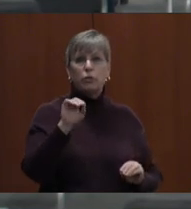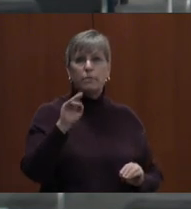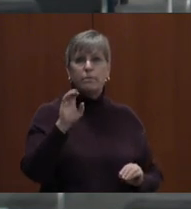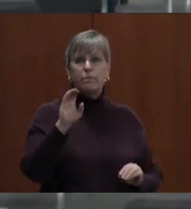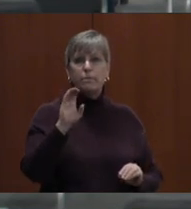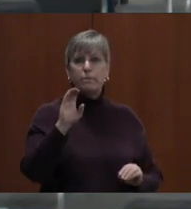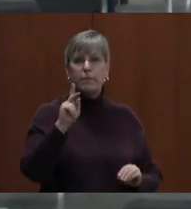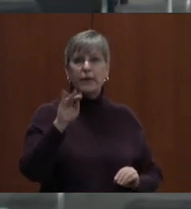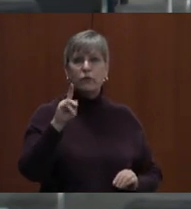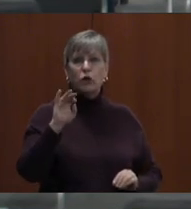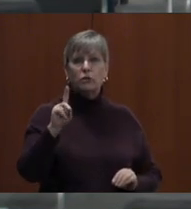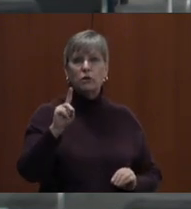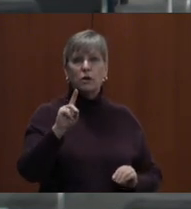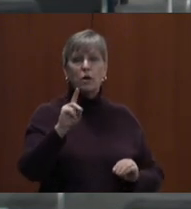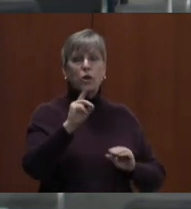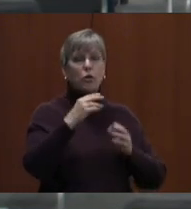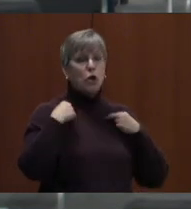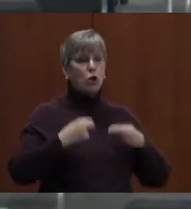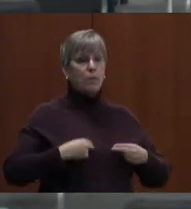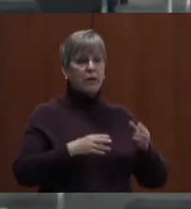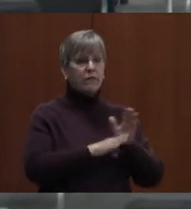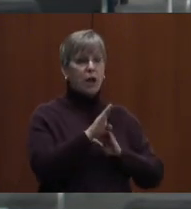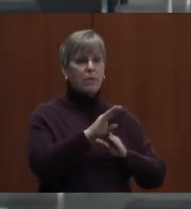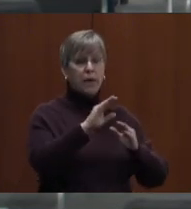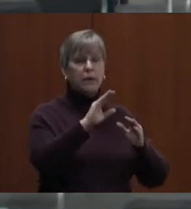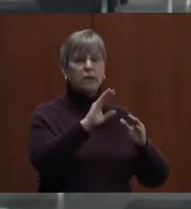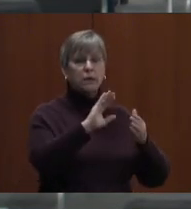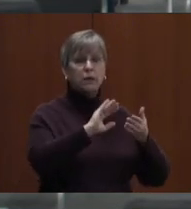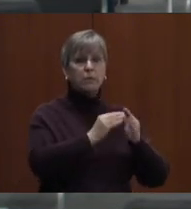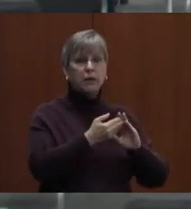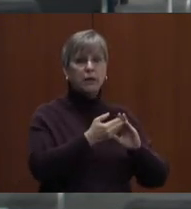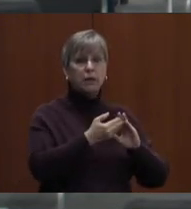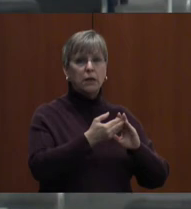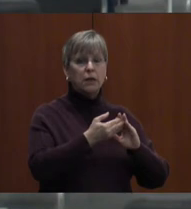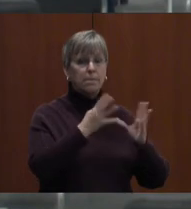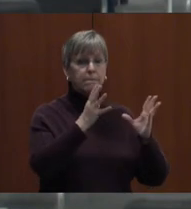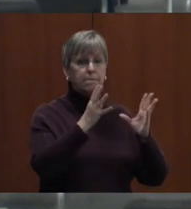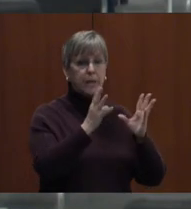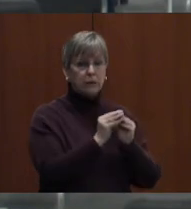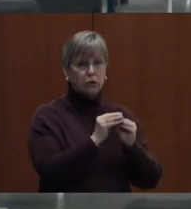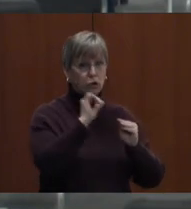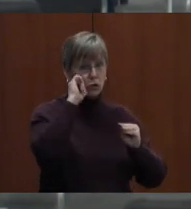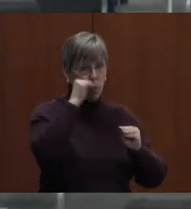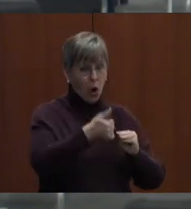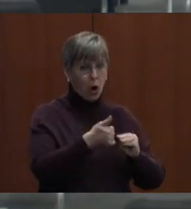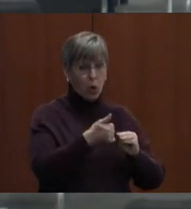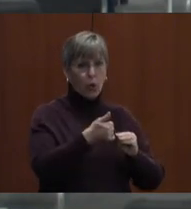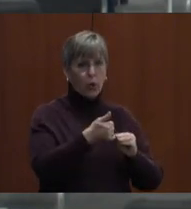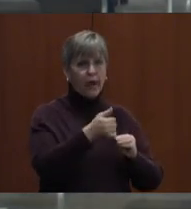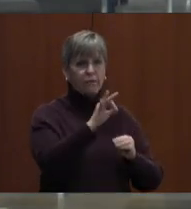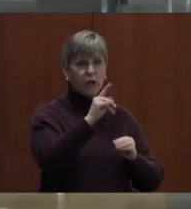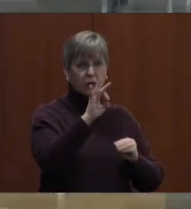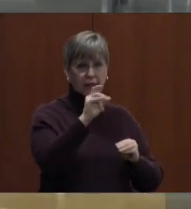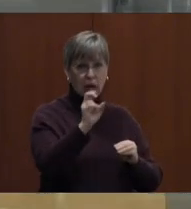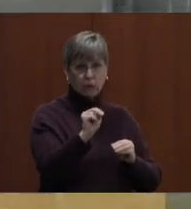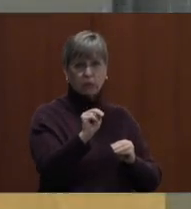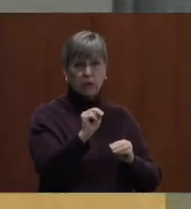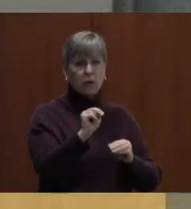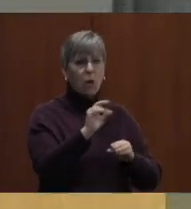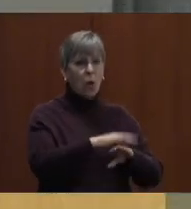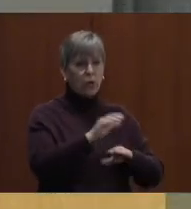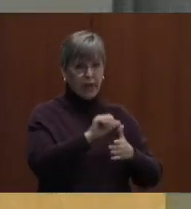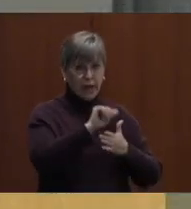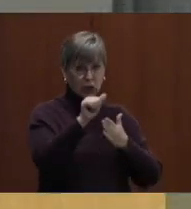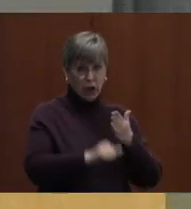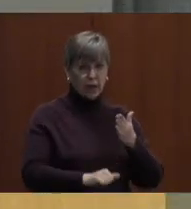Policy. Review and Development Committee meets tomorrow at 2 o'clock in the Funkstown Room. On our agenda